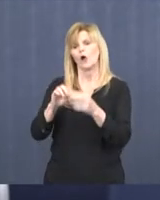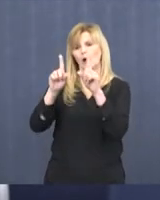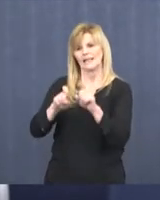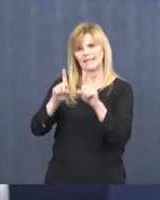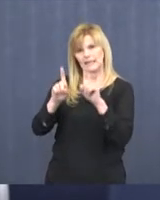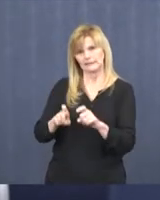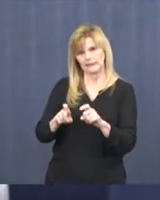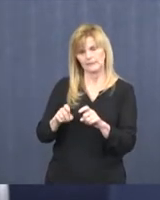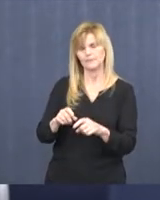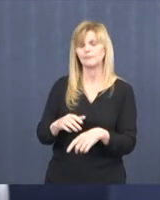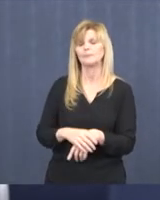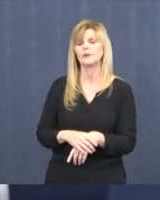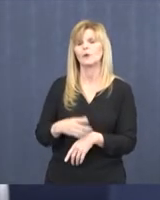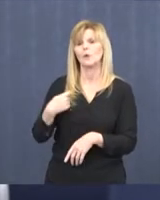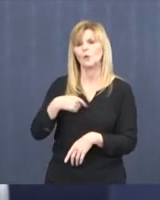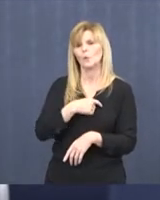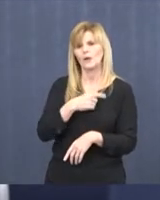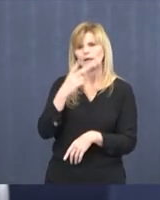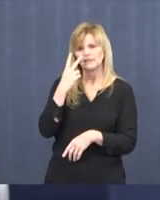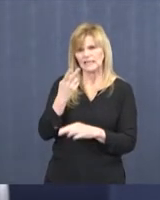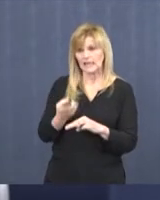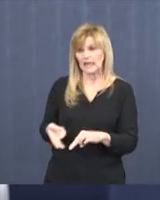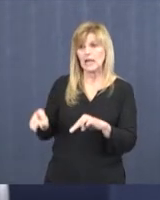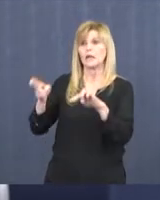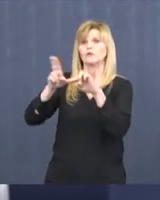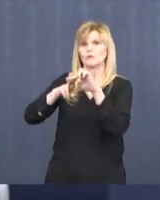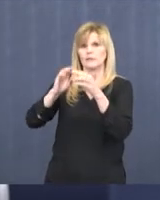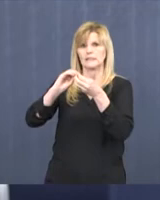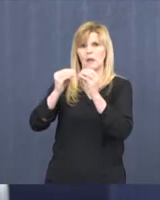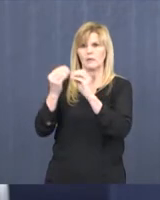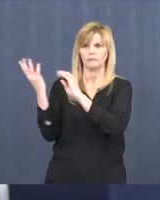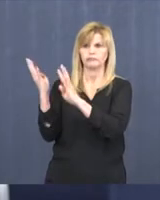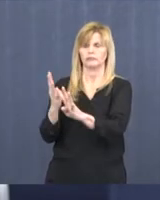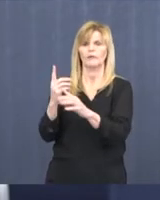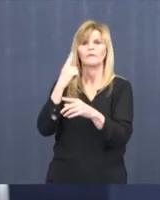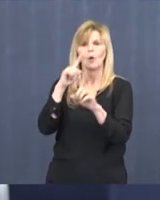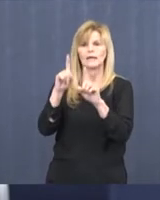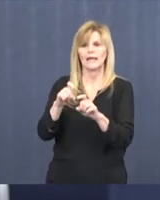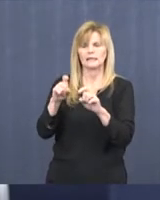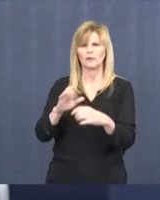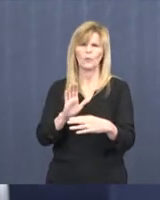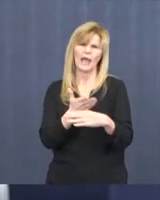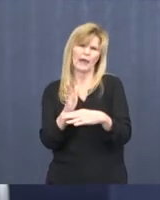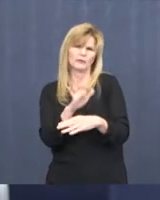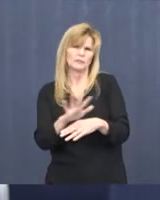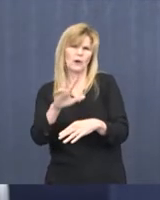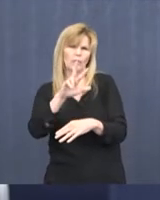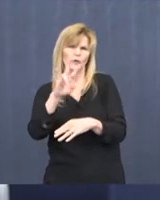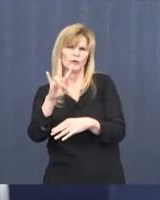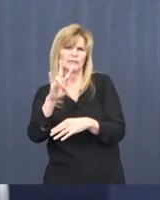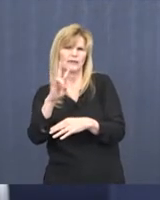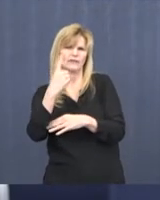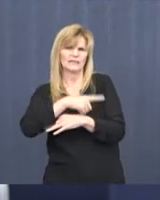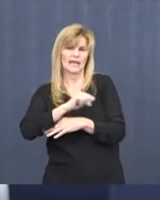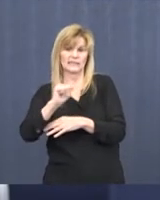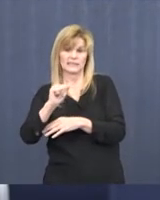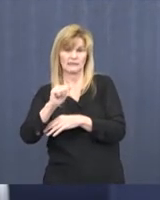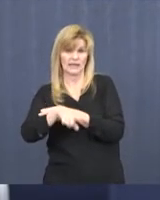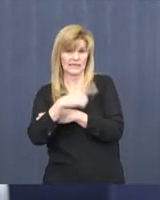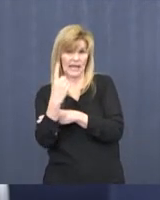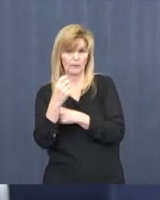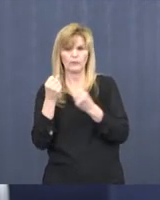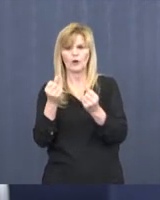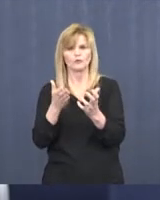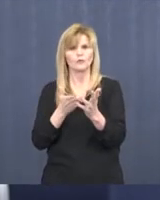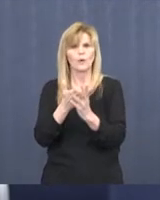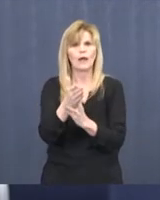seen a significant increase in our testing. We averaged about 37 tests per day at our drive-through